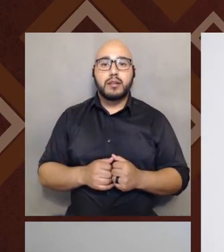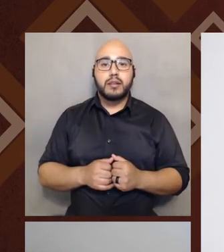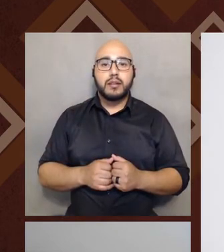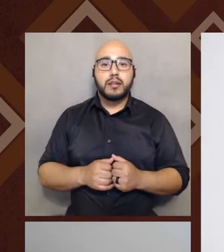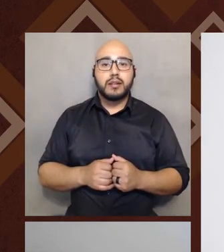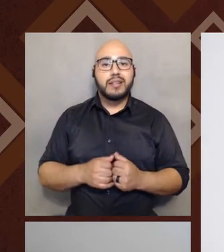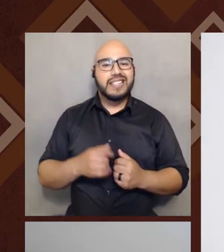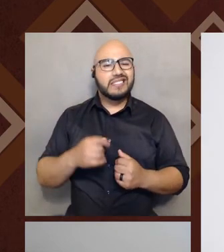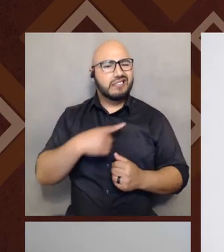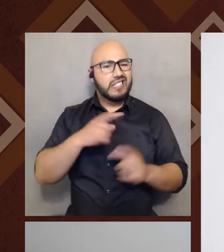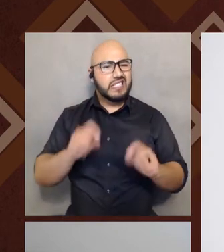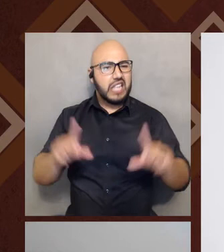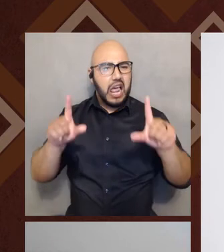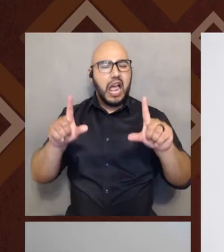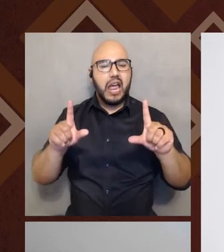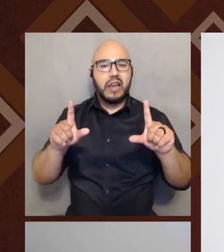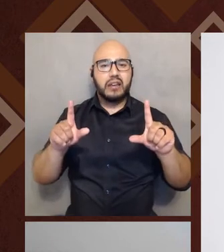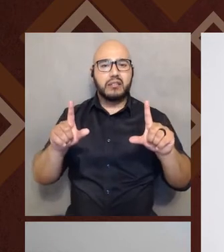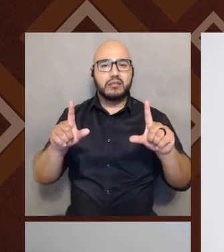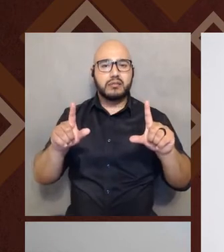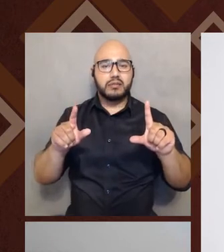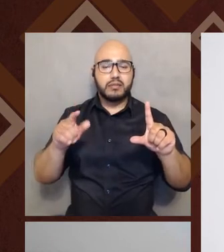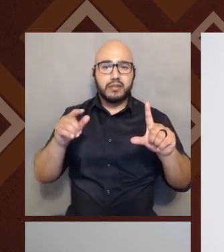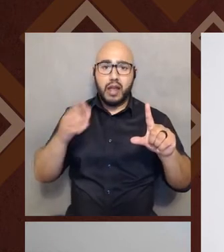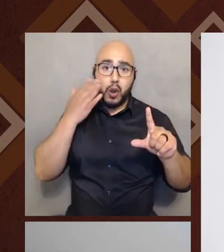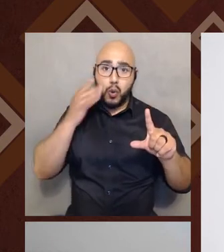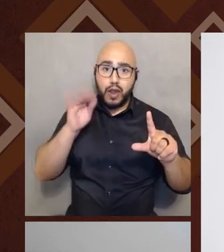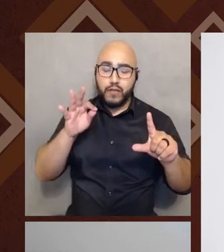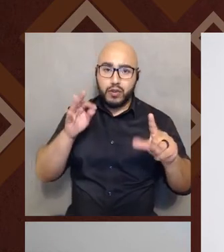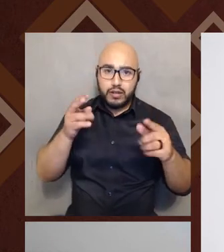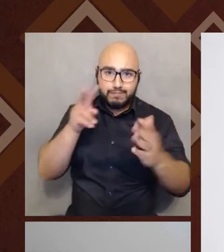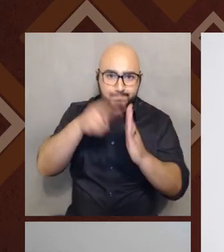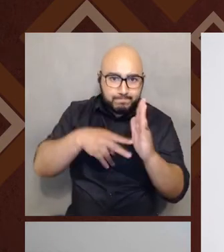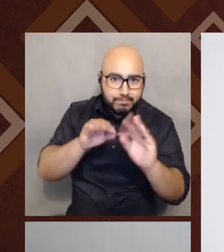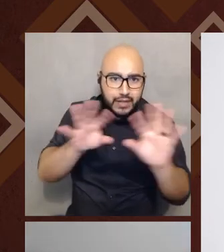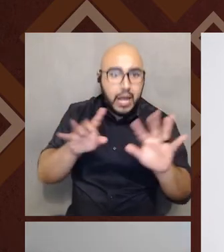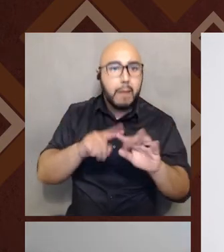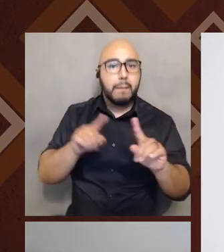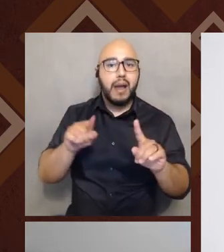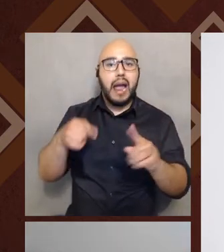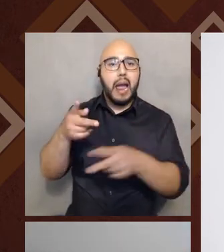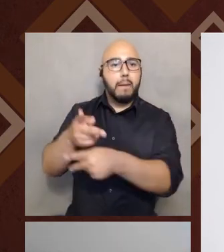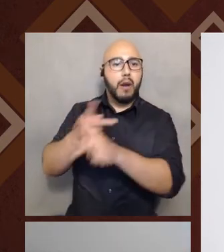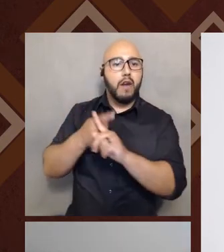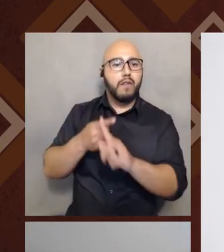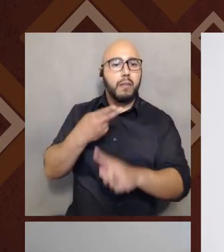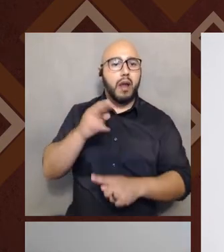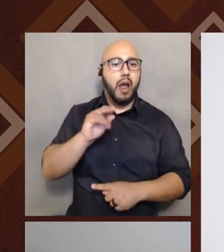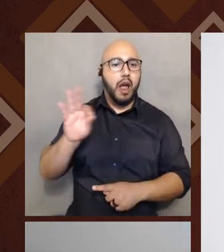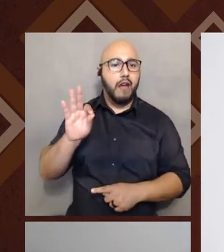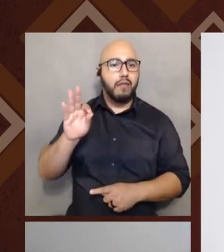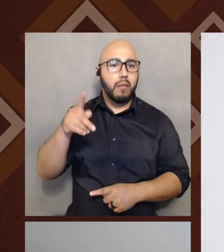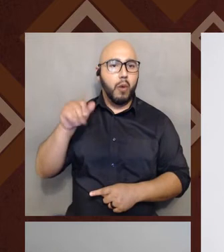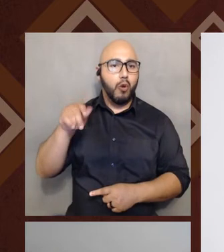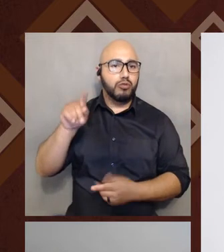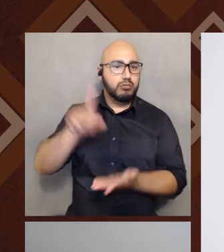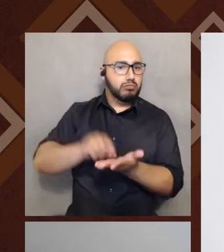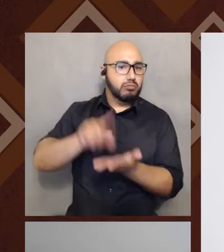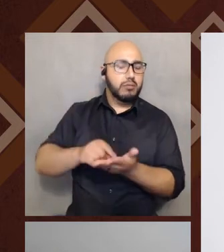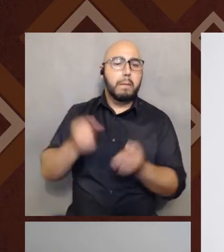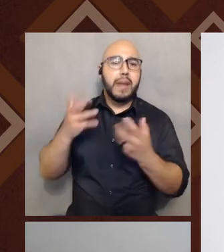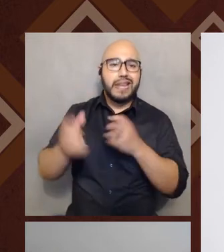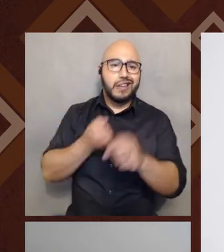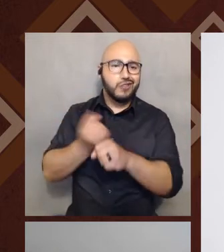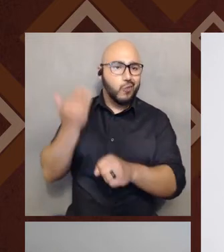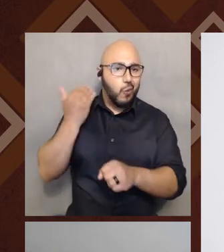a slide. I know it might, I don't know how, how well you can see it here. Um, but I, I borrowed that from HuffPost from several years ago. And